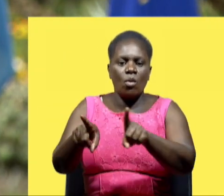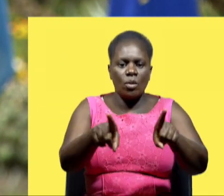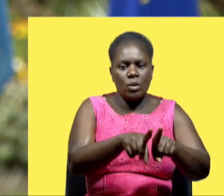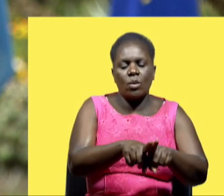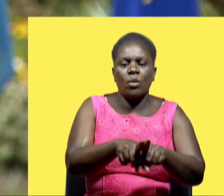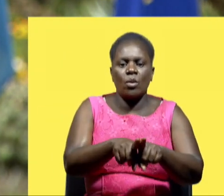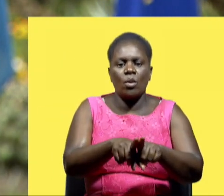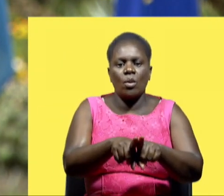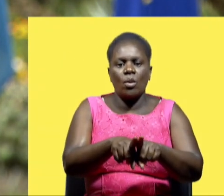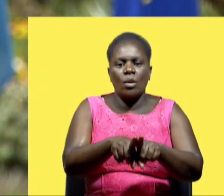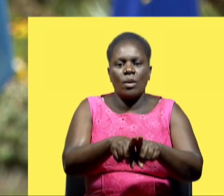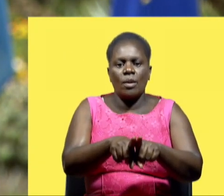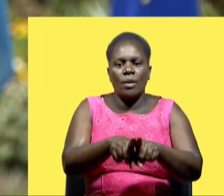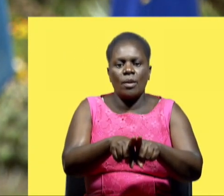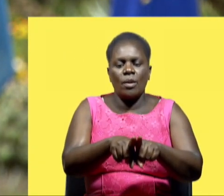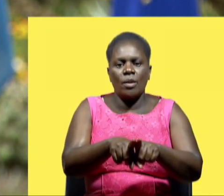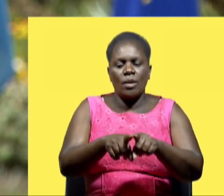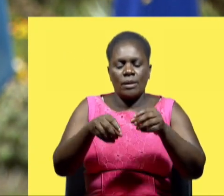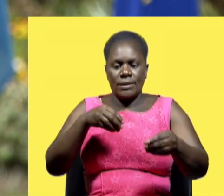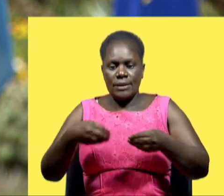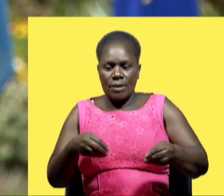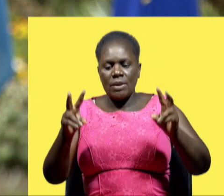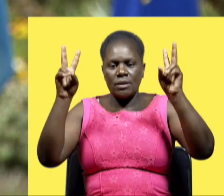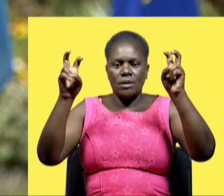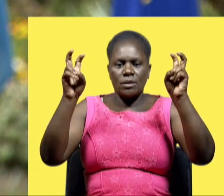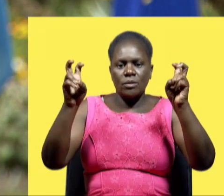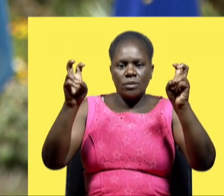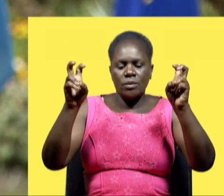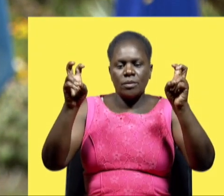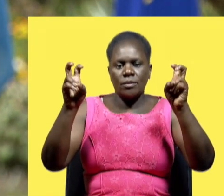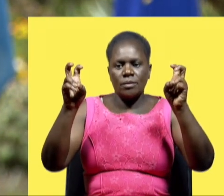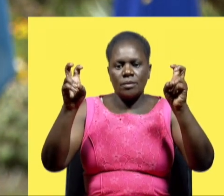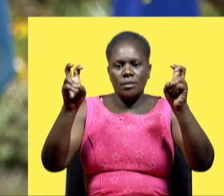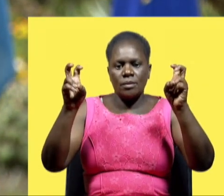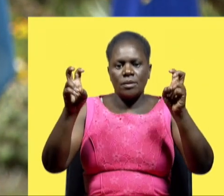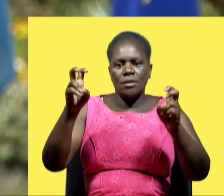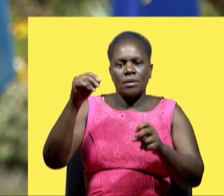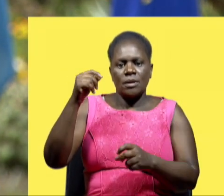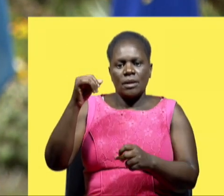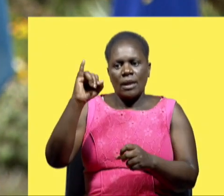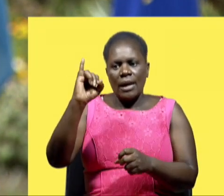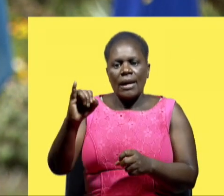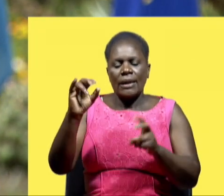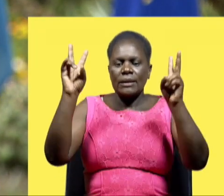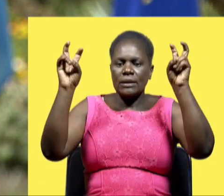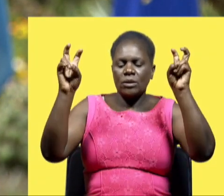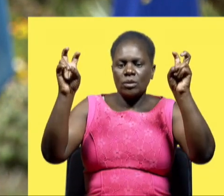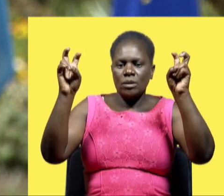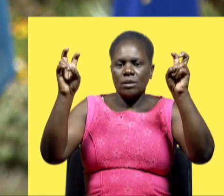the the issue of disabilities hbtq i issues